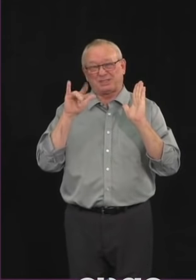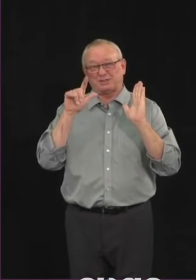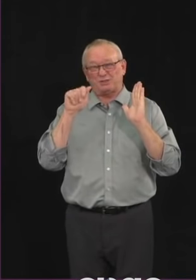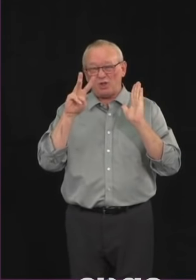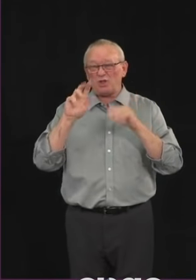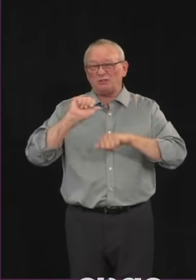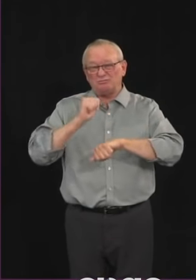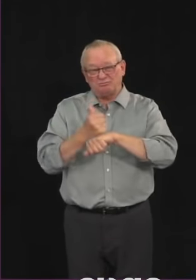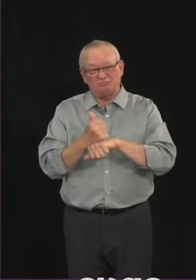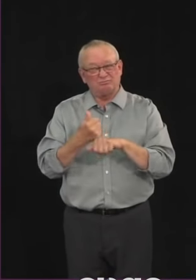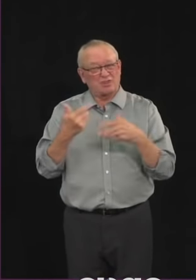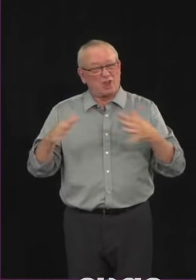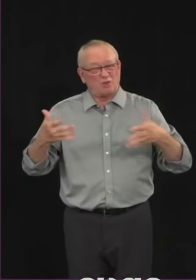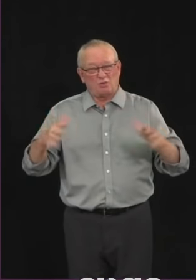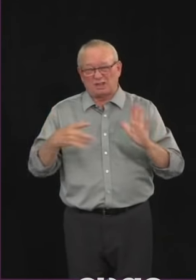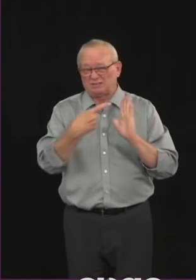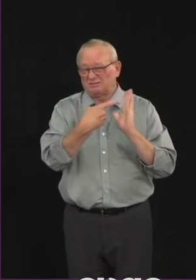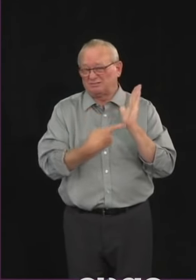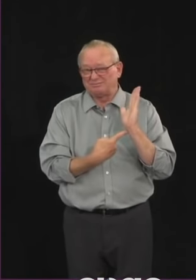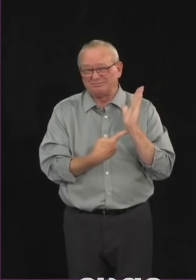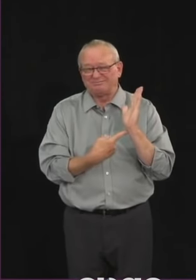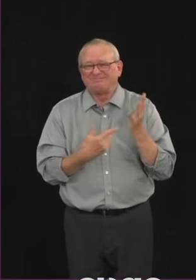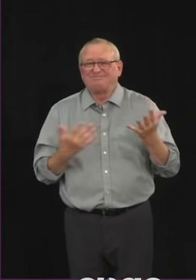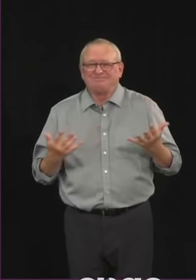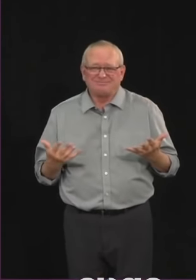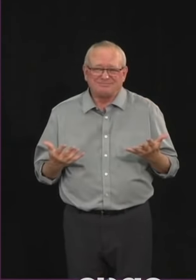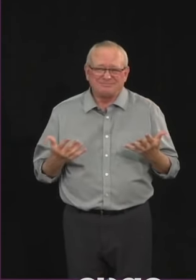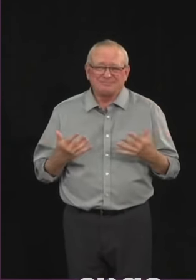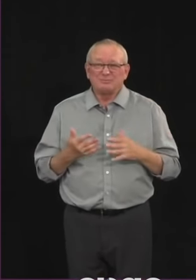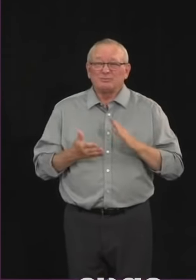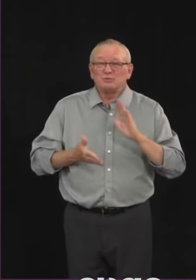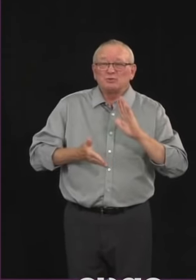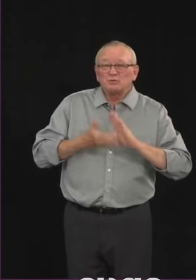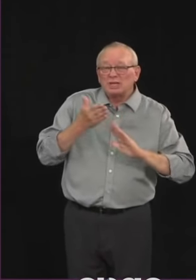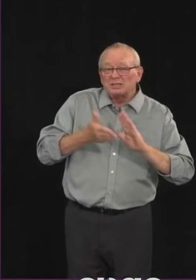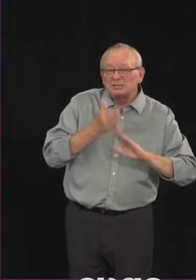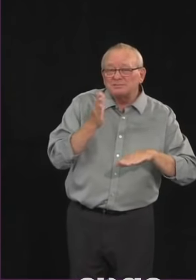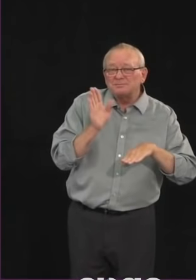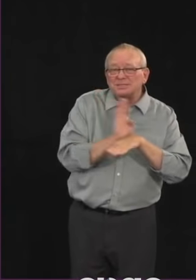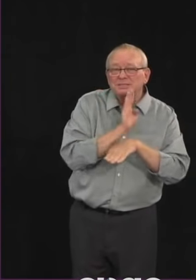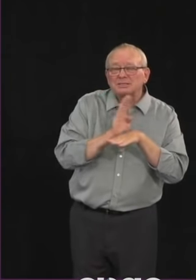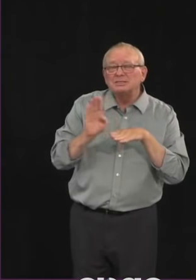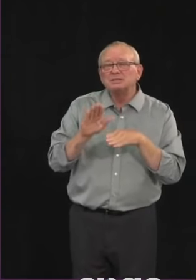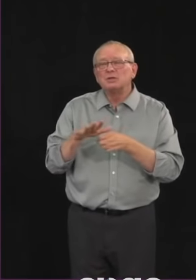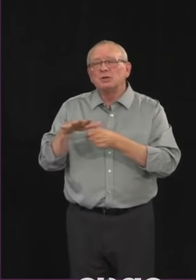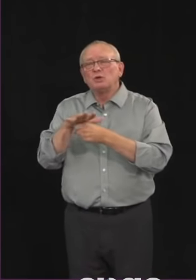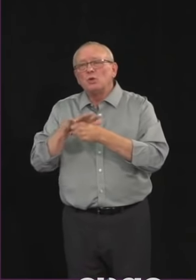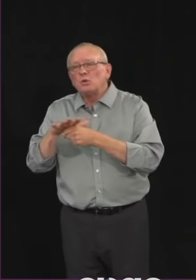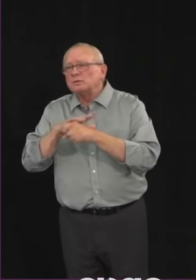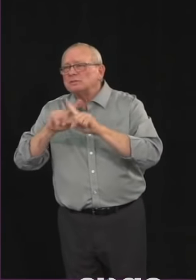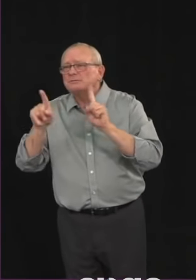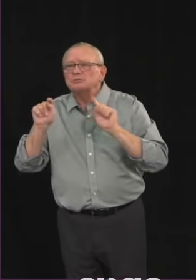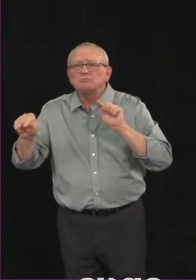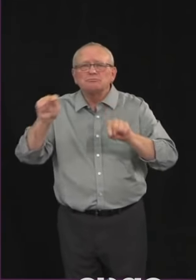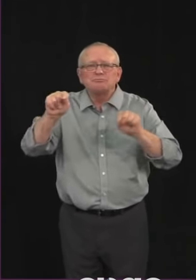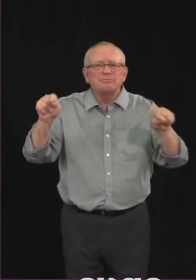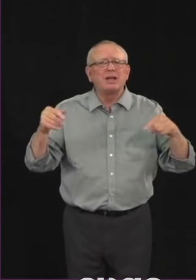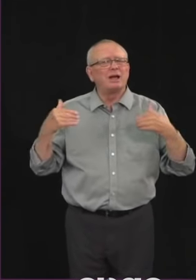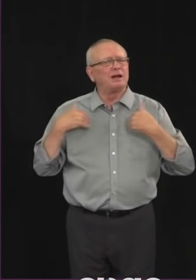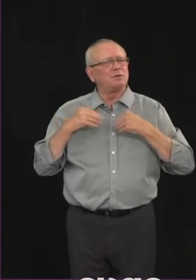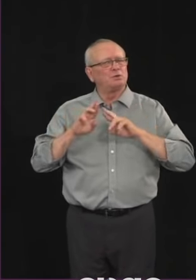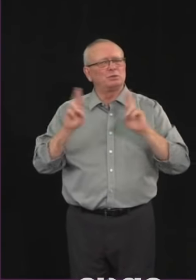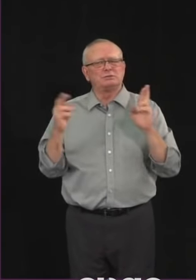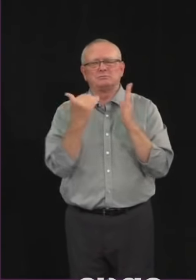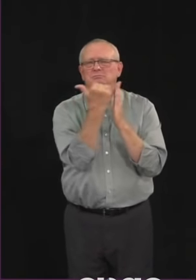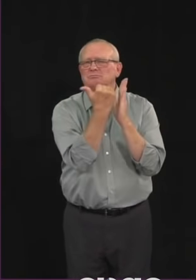guidance and guidelines for operators of different businesses and locations but recognize that there are some locations and Sylvan Lake as you mentioned